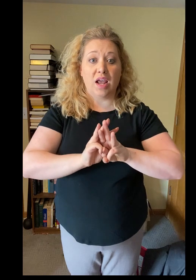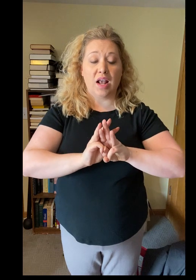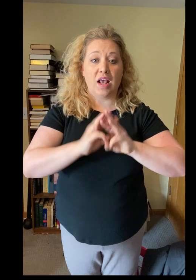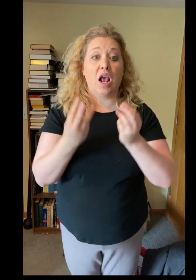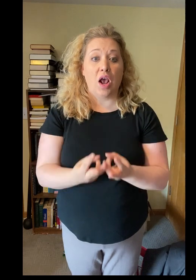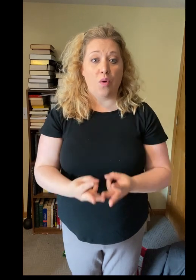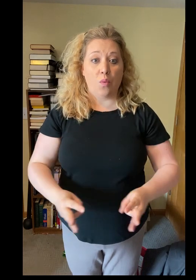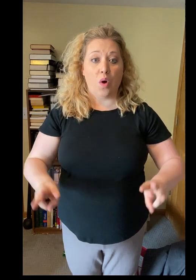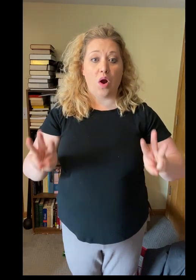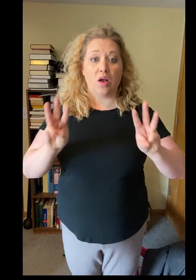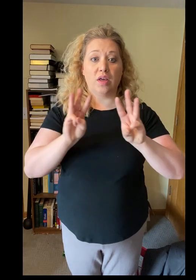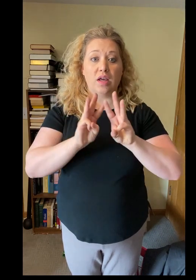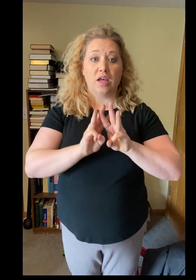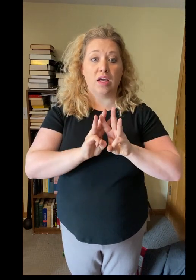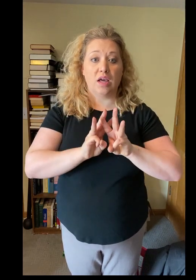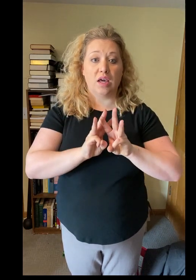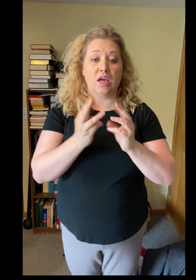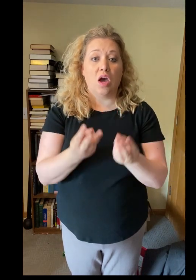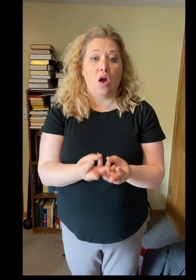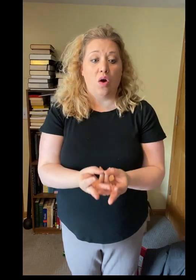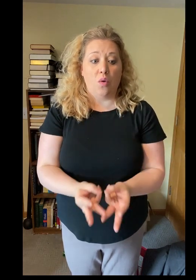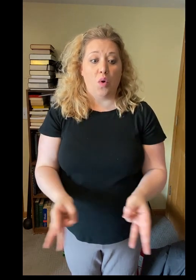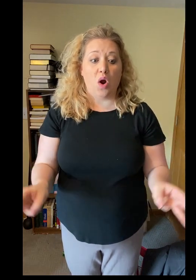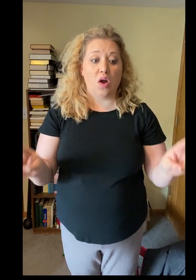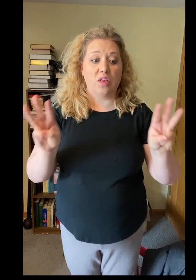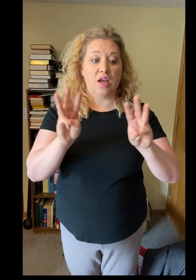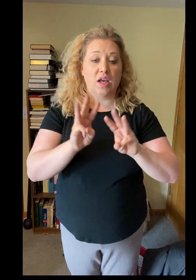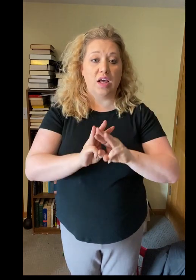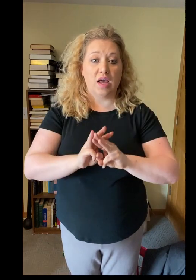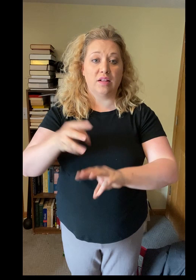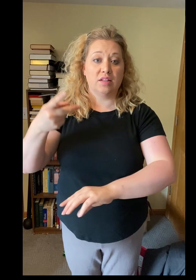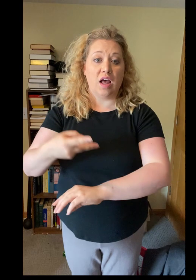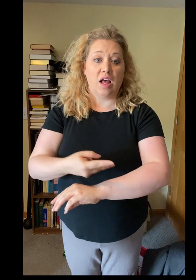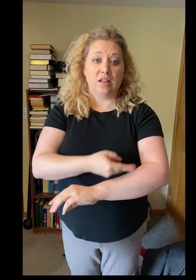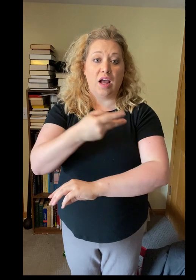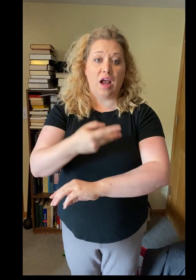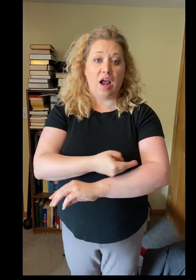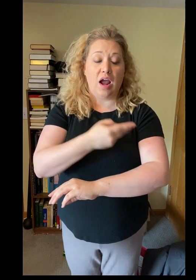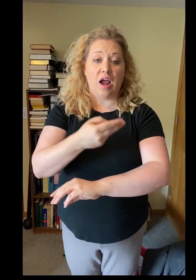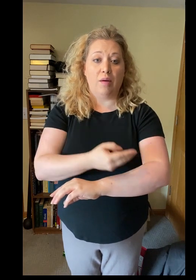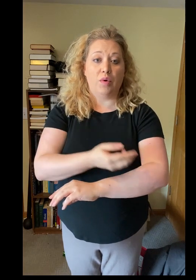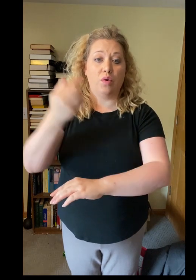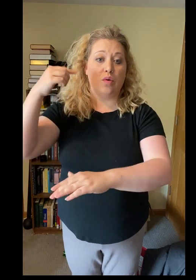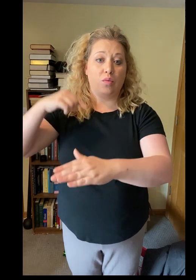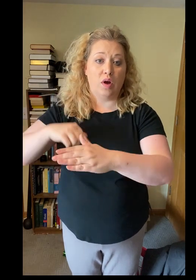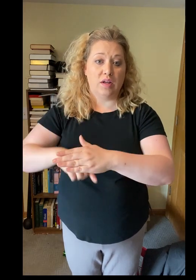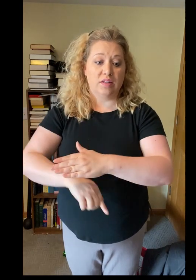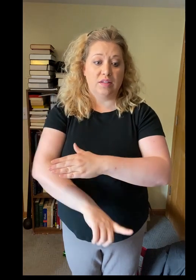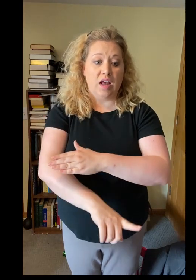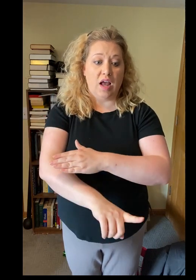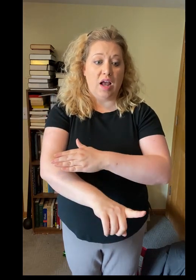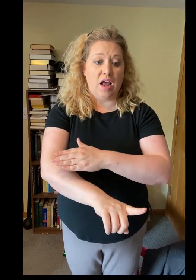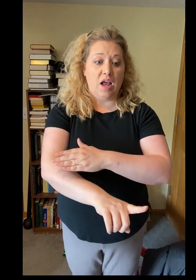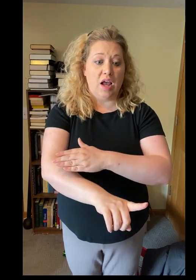mercy on